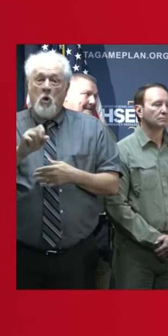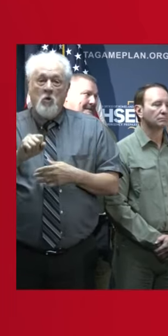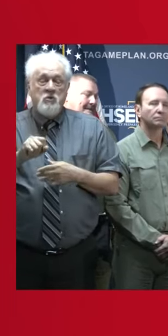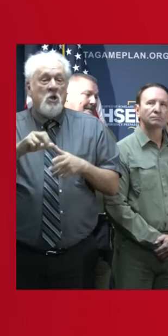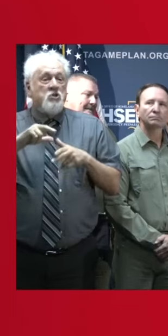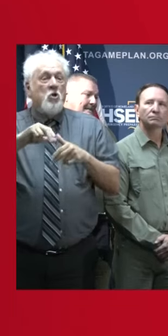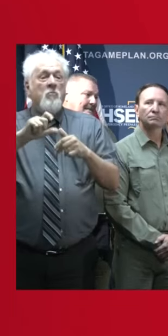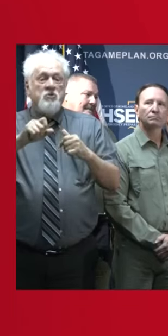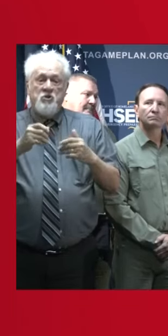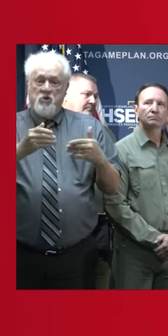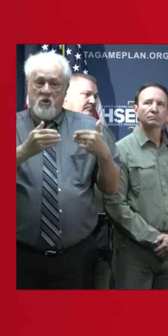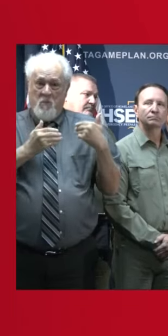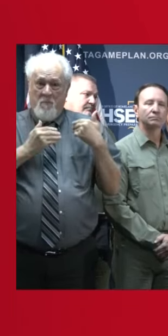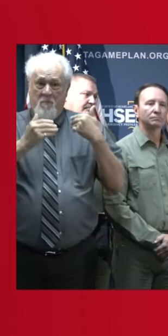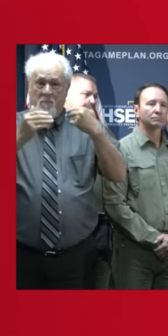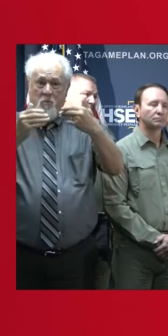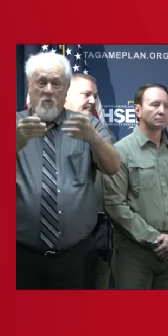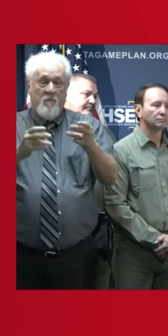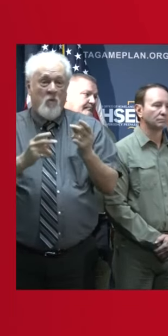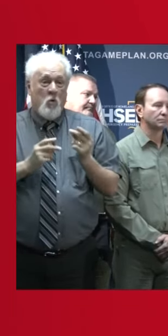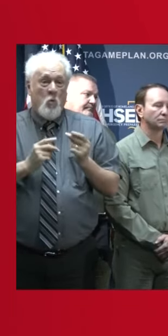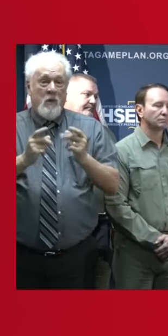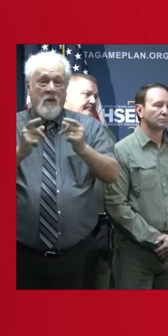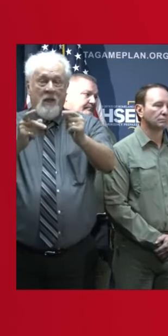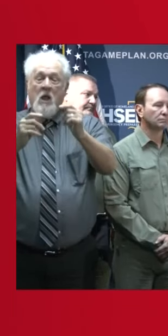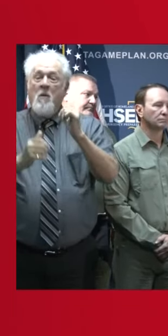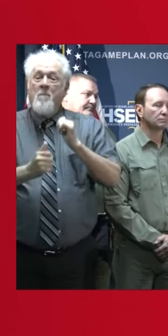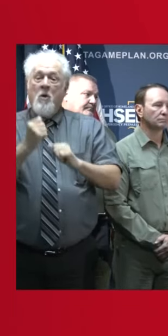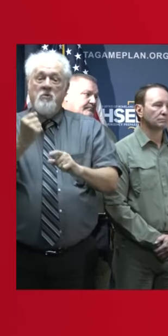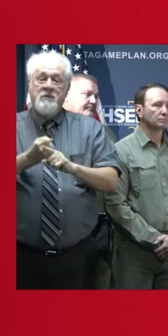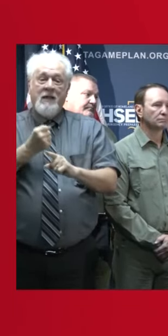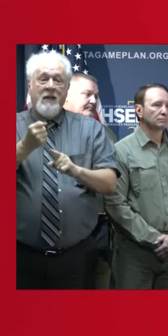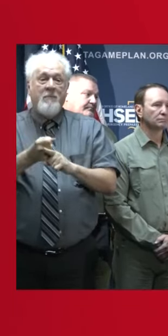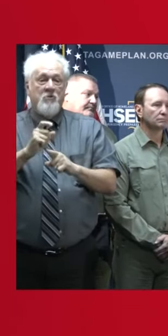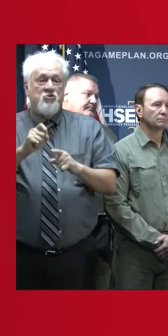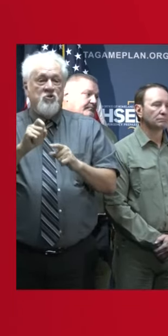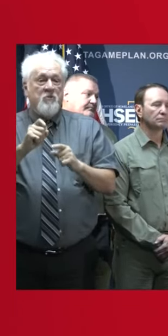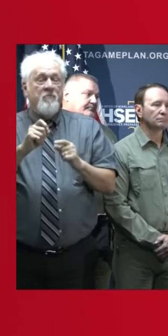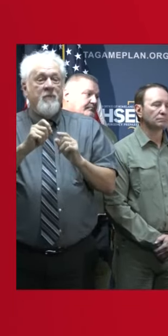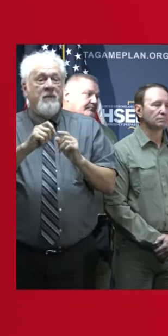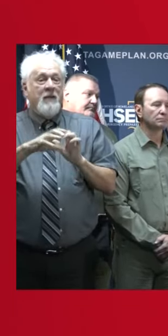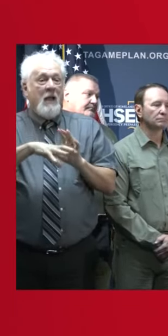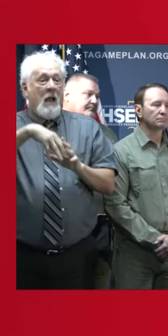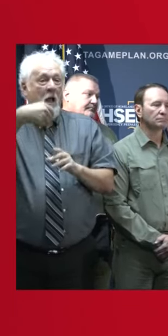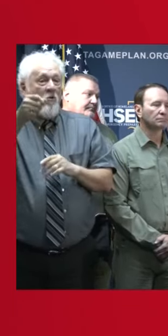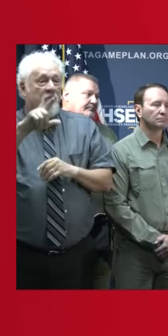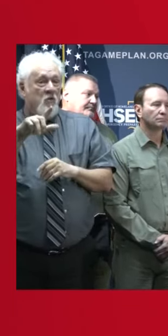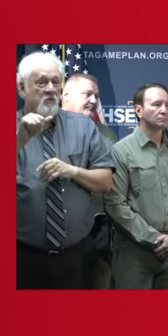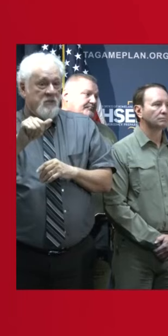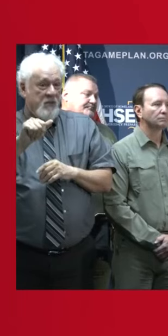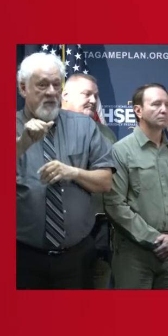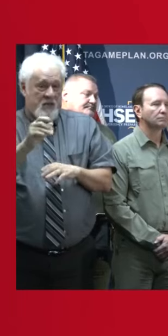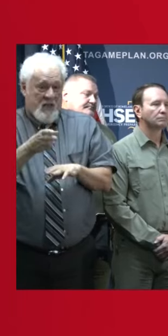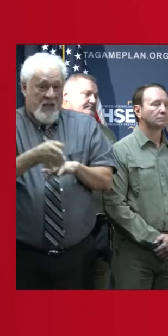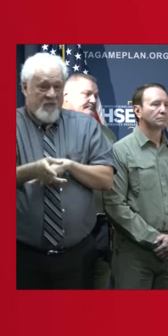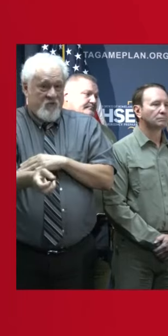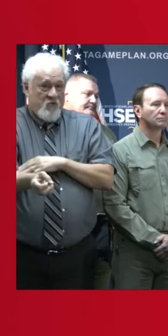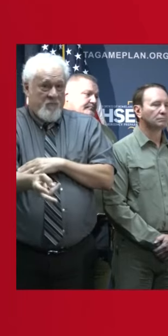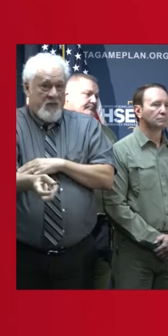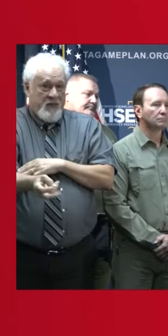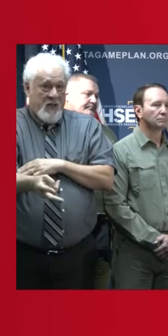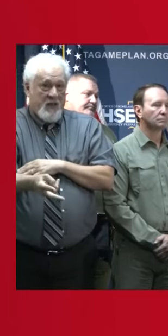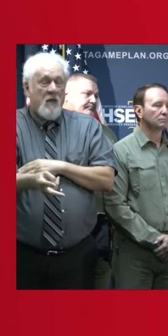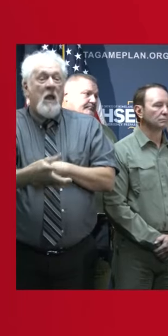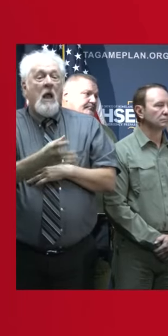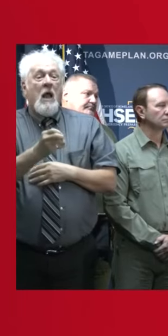should move through relatively quickly. Most of the impacts should be out of the state by or soon after midnight. And we're